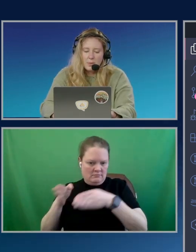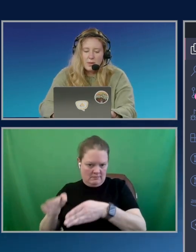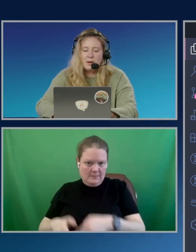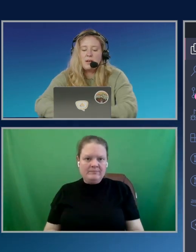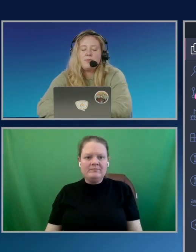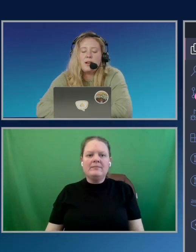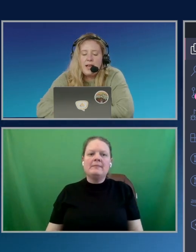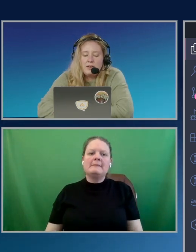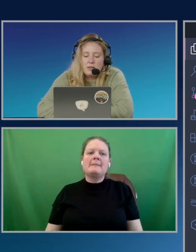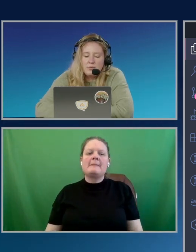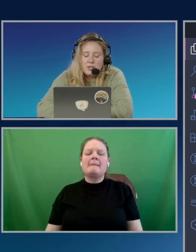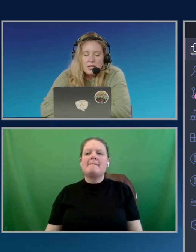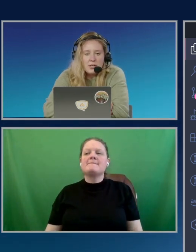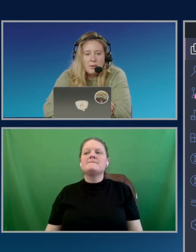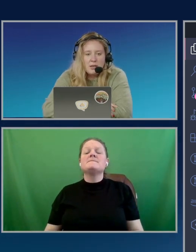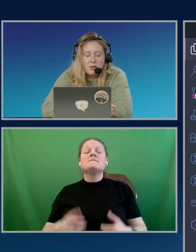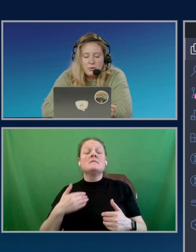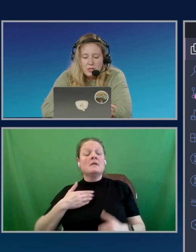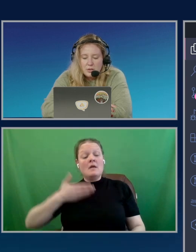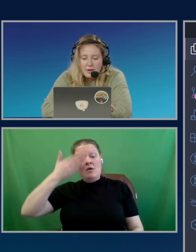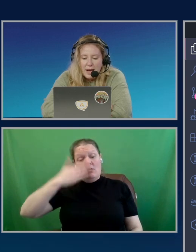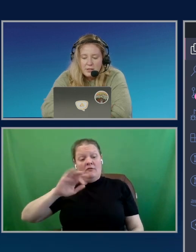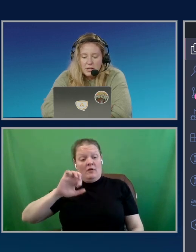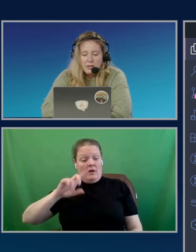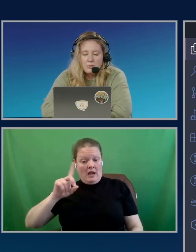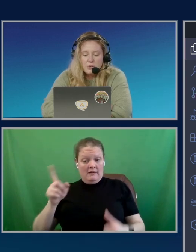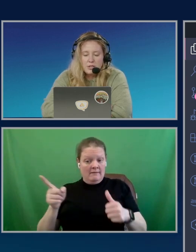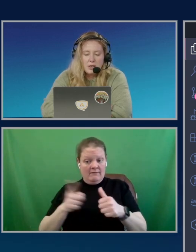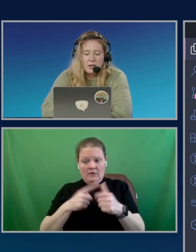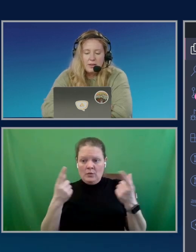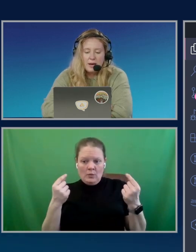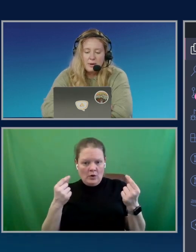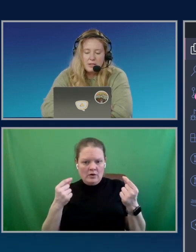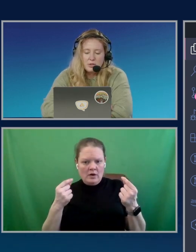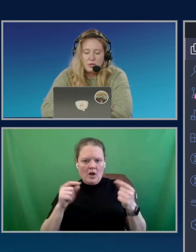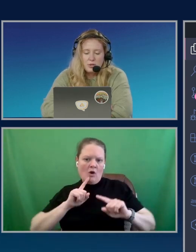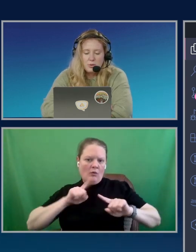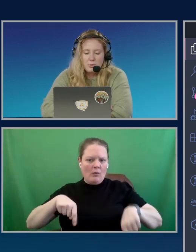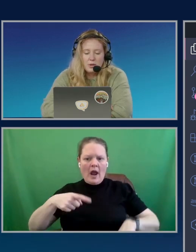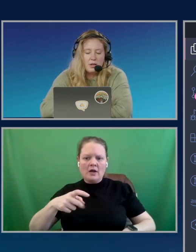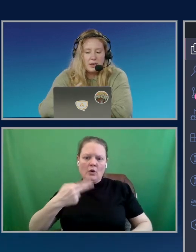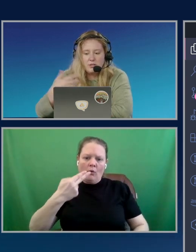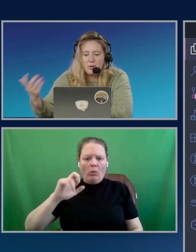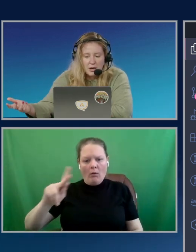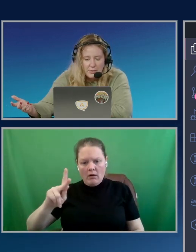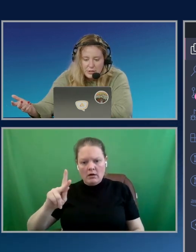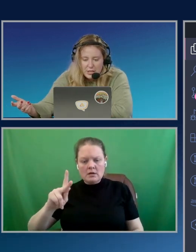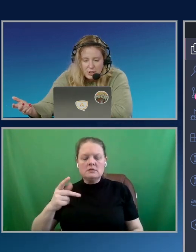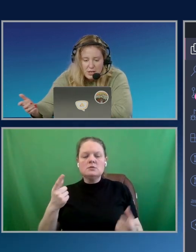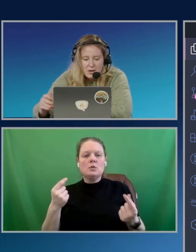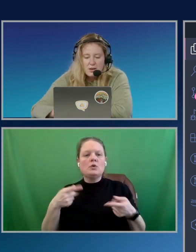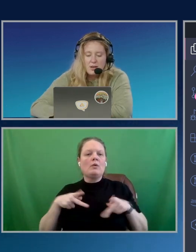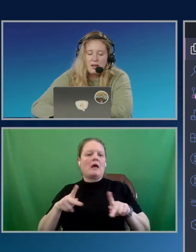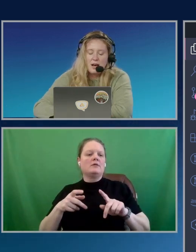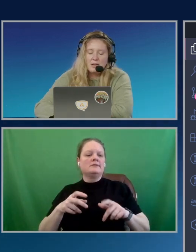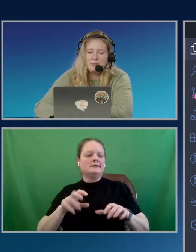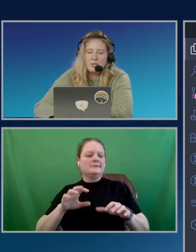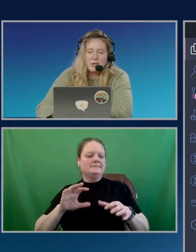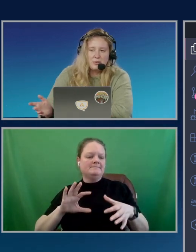Okay. Then on my front end, the first thing that I'm going to use is a React hook, which is going to allow us to hook into our conversation.